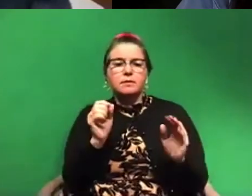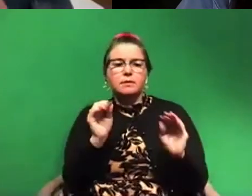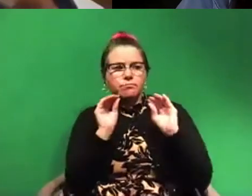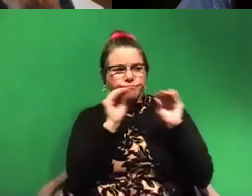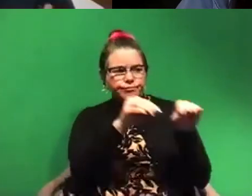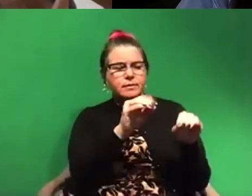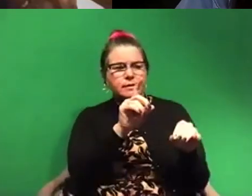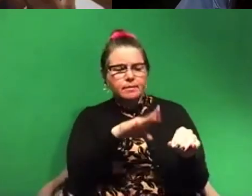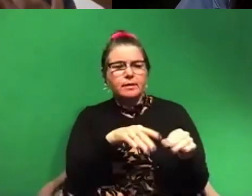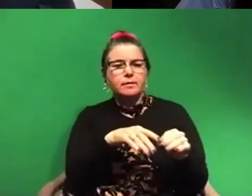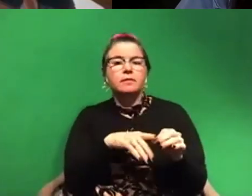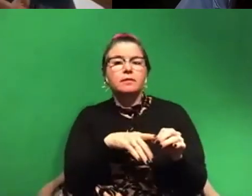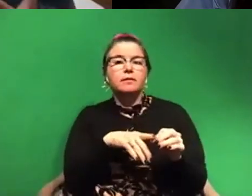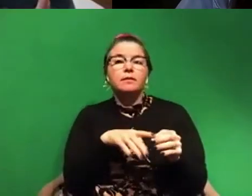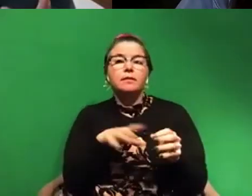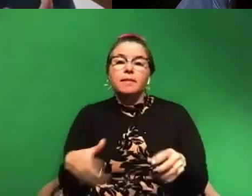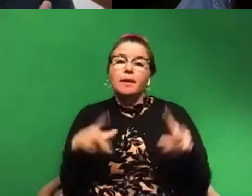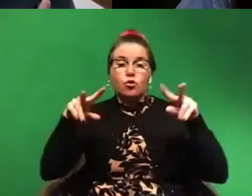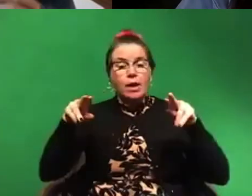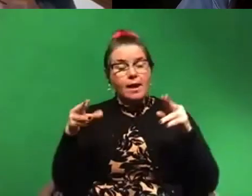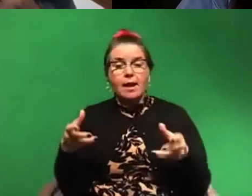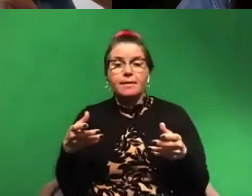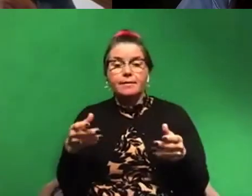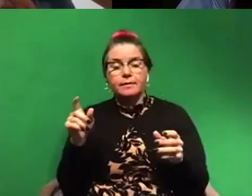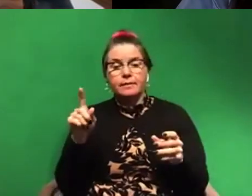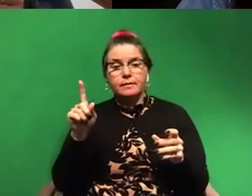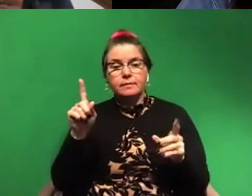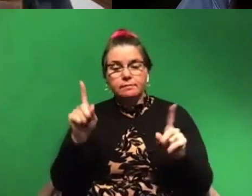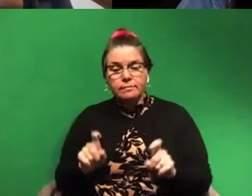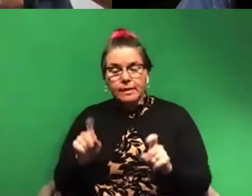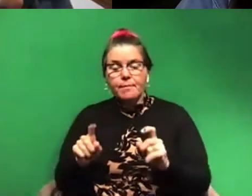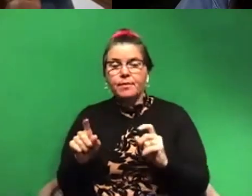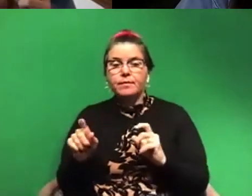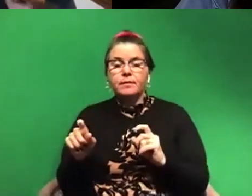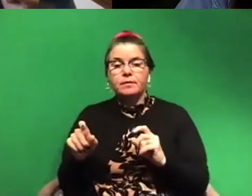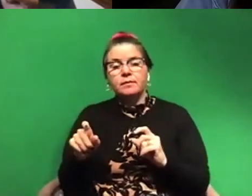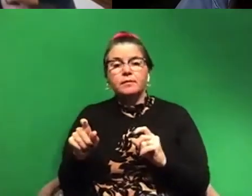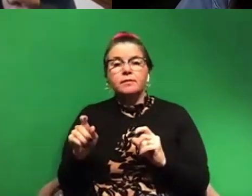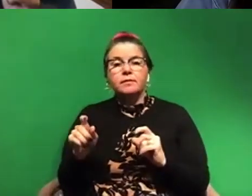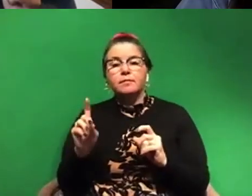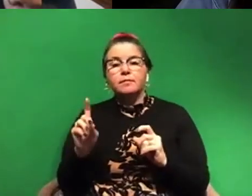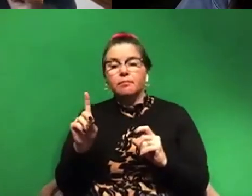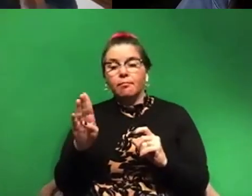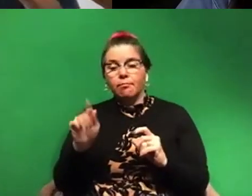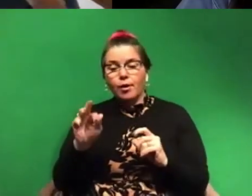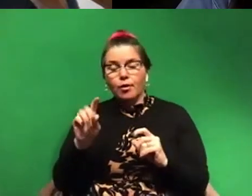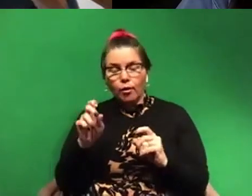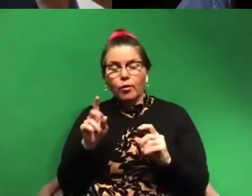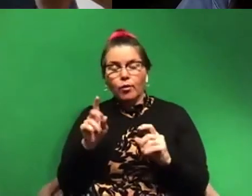Let's say we pick up a crab here, take its tissue sample, um, get the barcode sequence and look it up in the database.